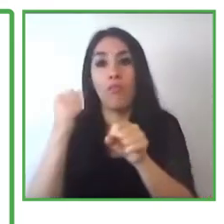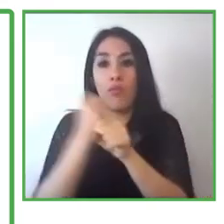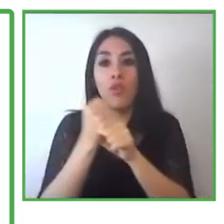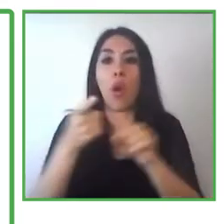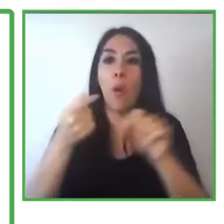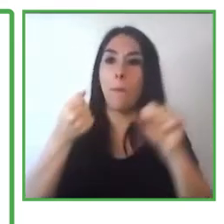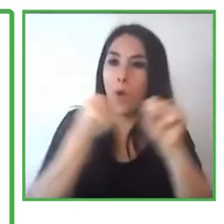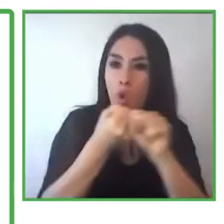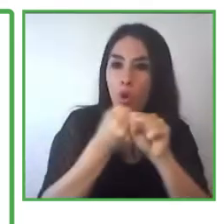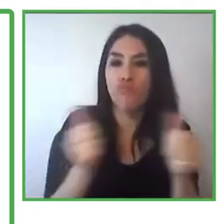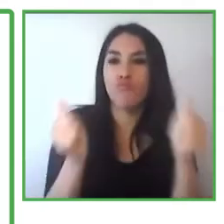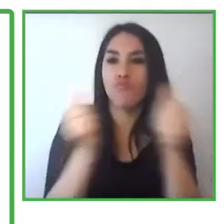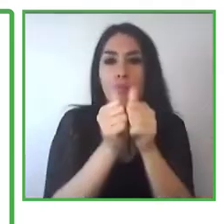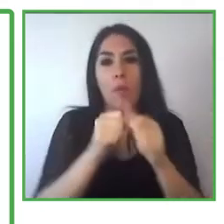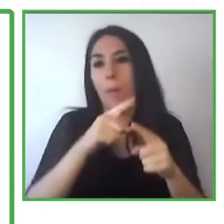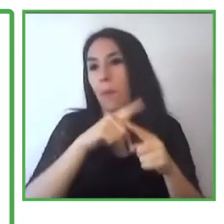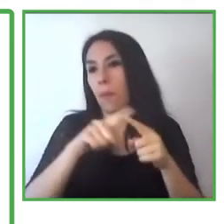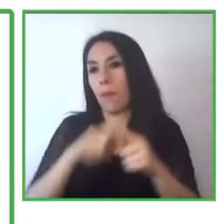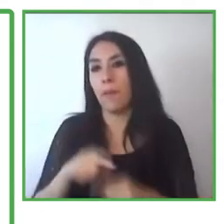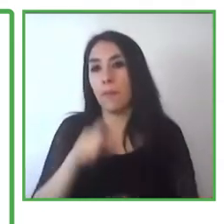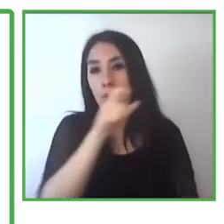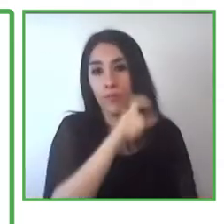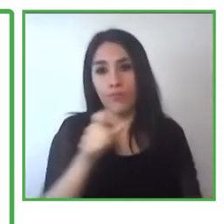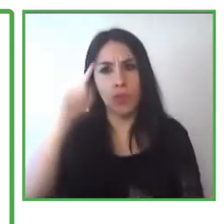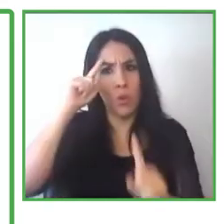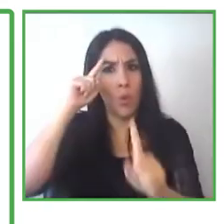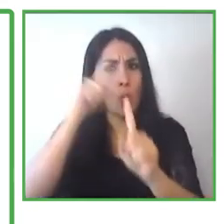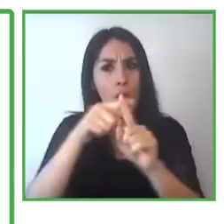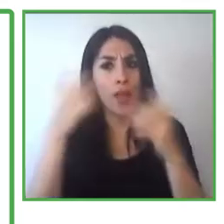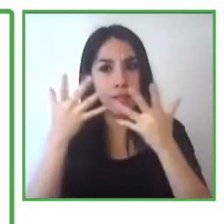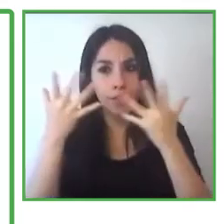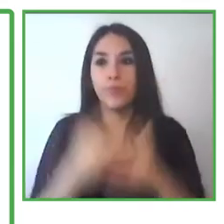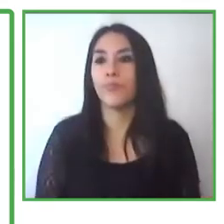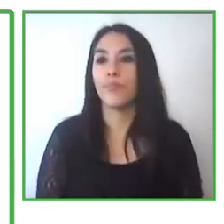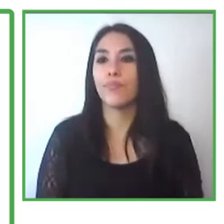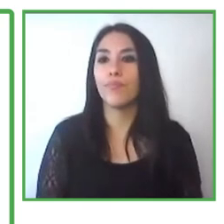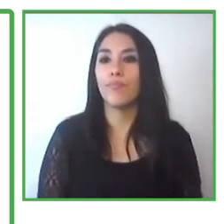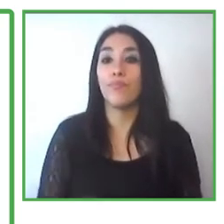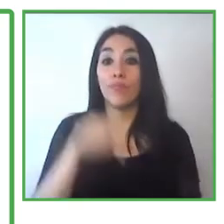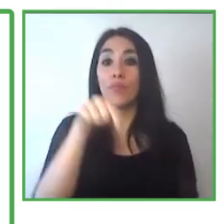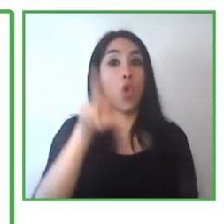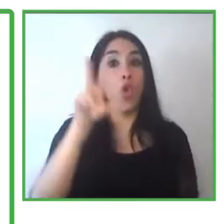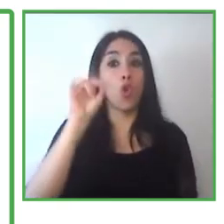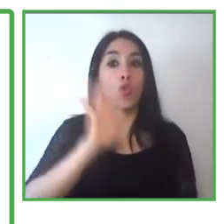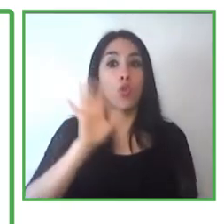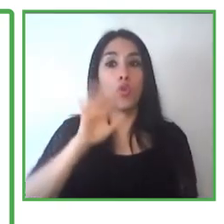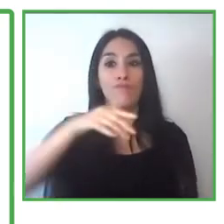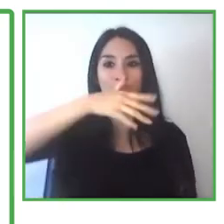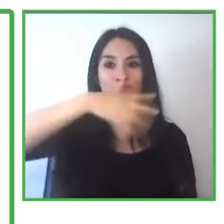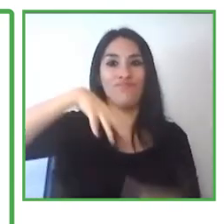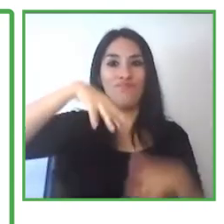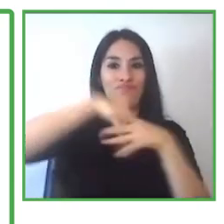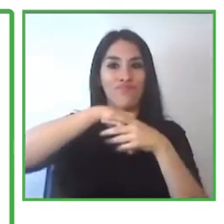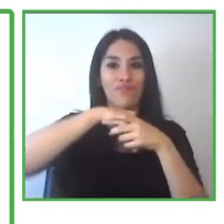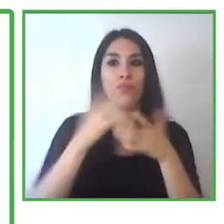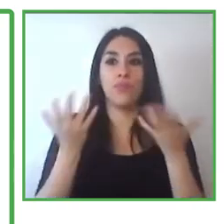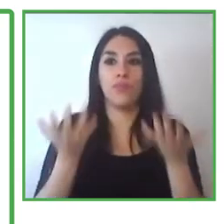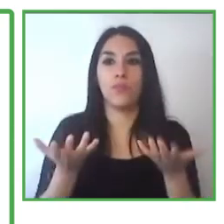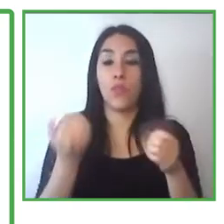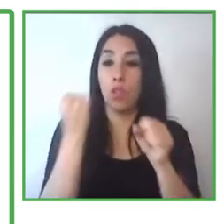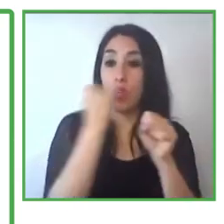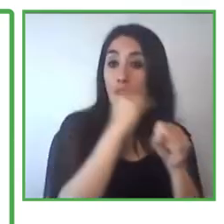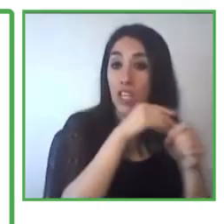sensorial, cognitive, and others. So we have certain different areas of fragility and from their